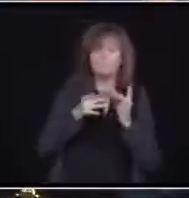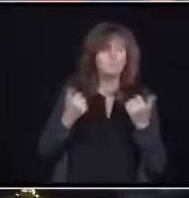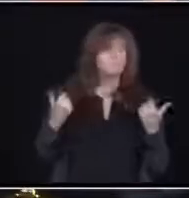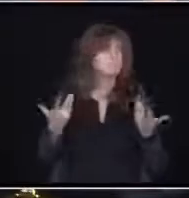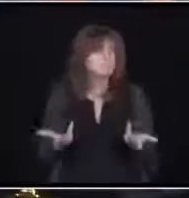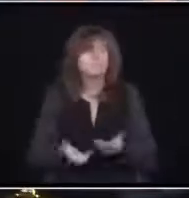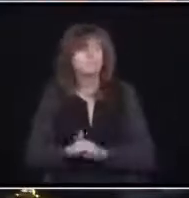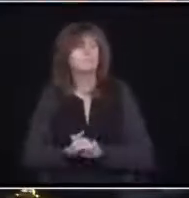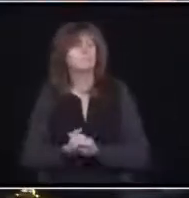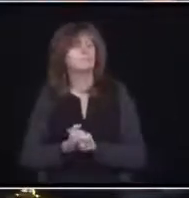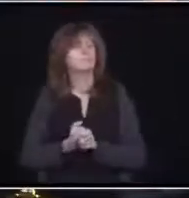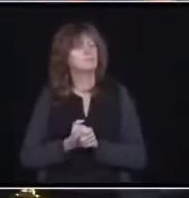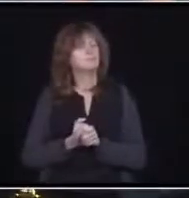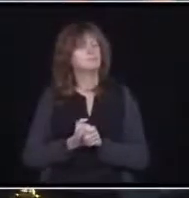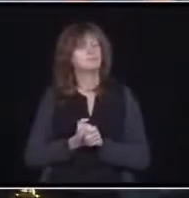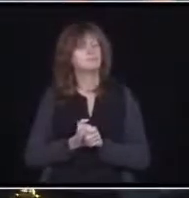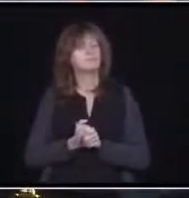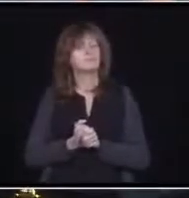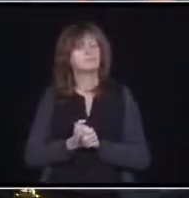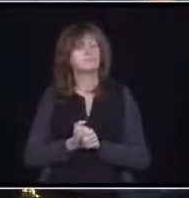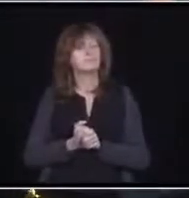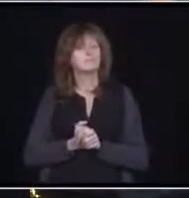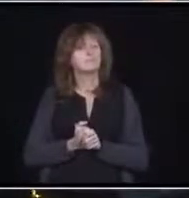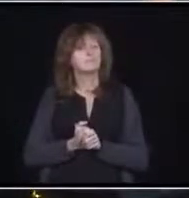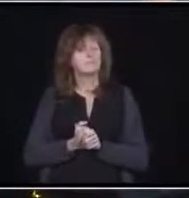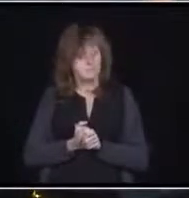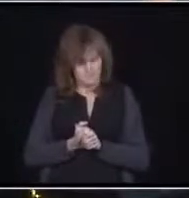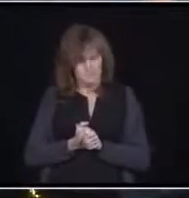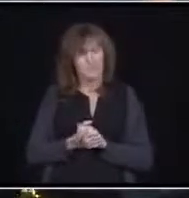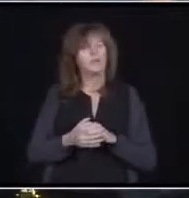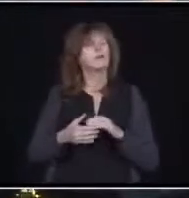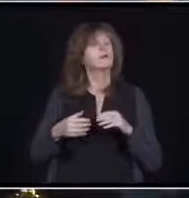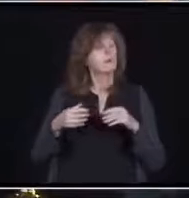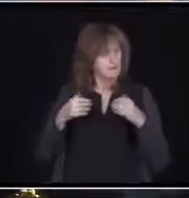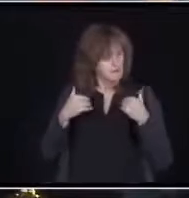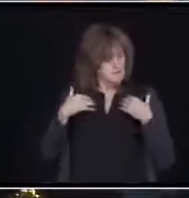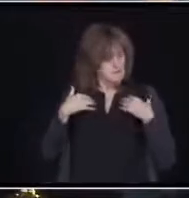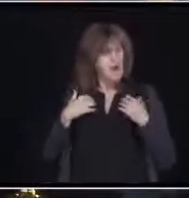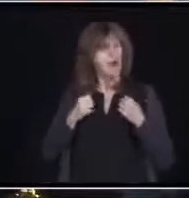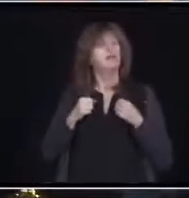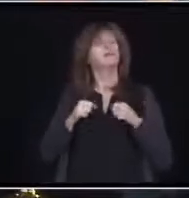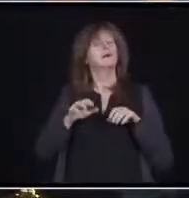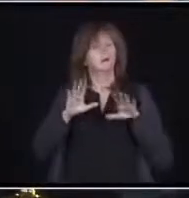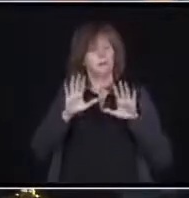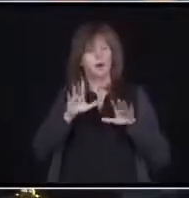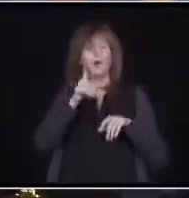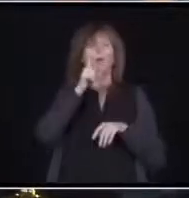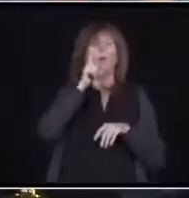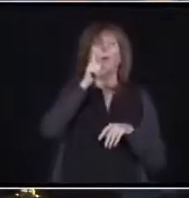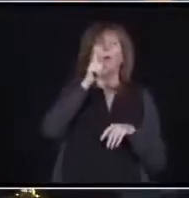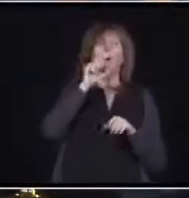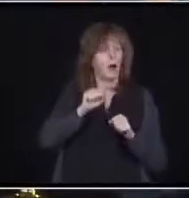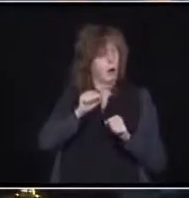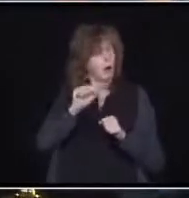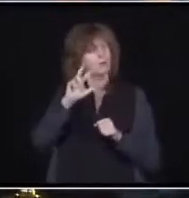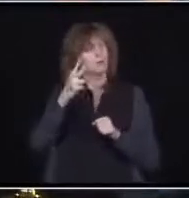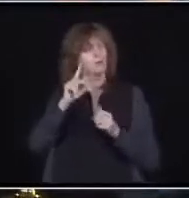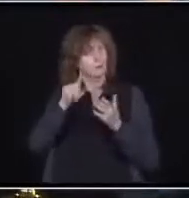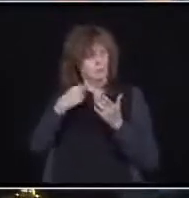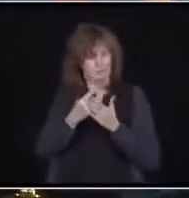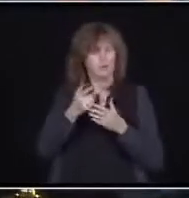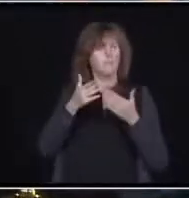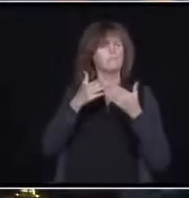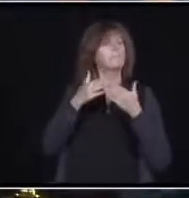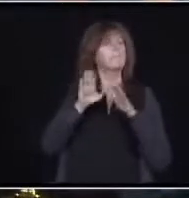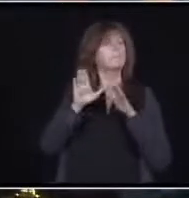I'll in terms of who would be eligible, it would be anyone who is working in our publicly funded organizations, our